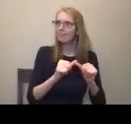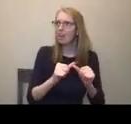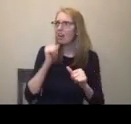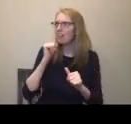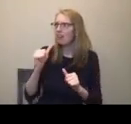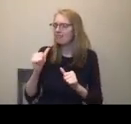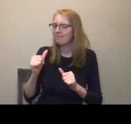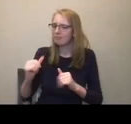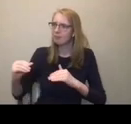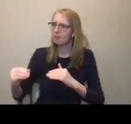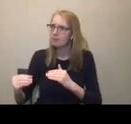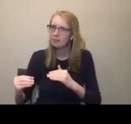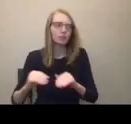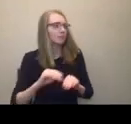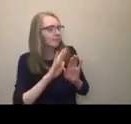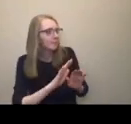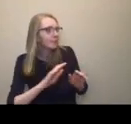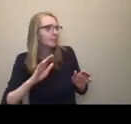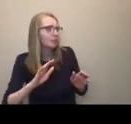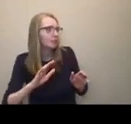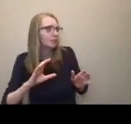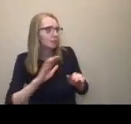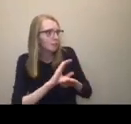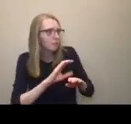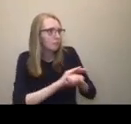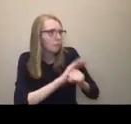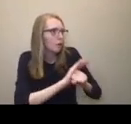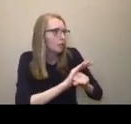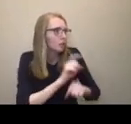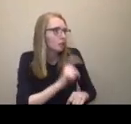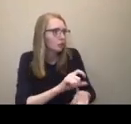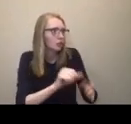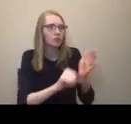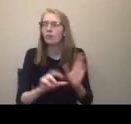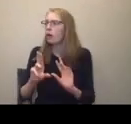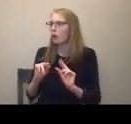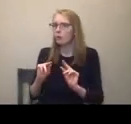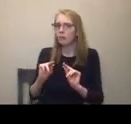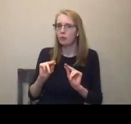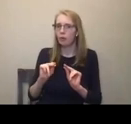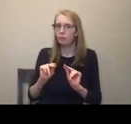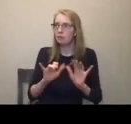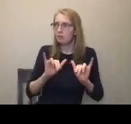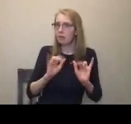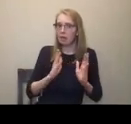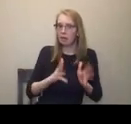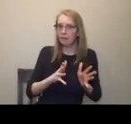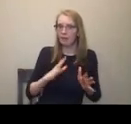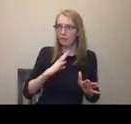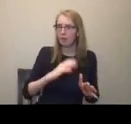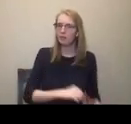And so here is the patient and the patient puts it down. The doctor needs to develop capacities for social accountability,